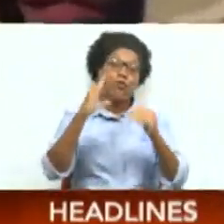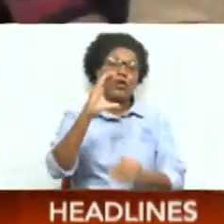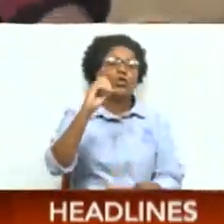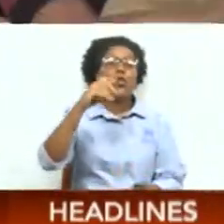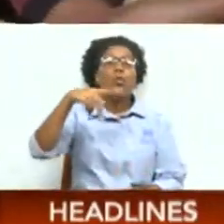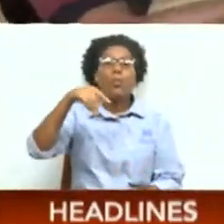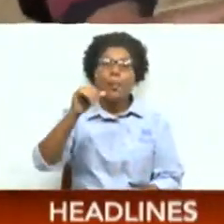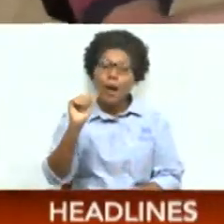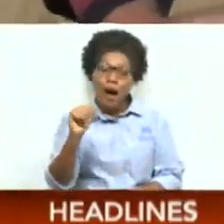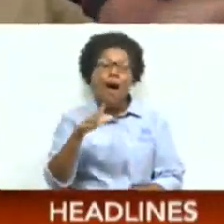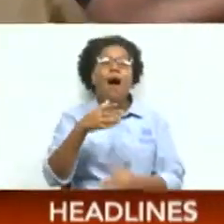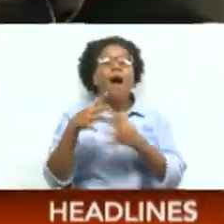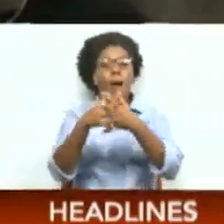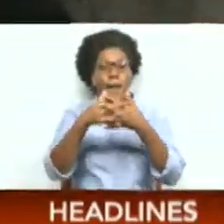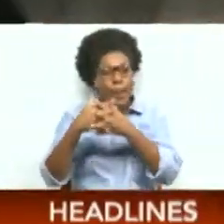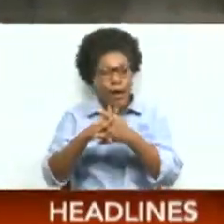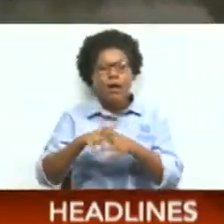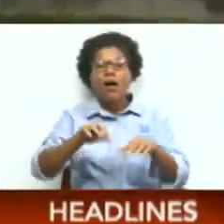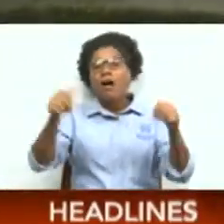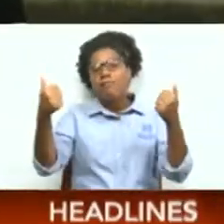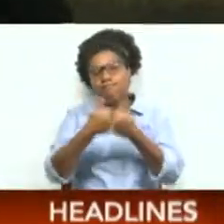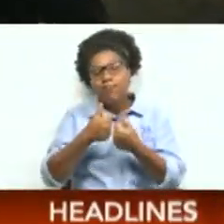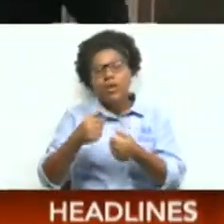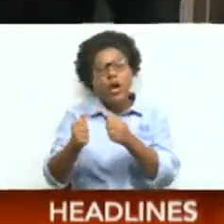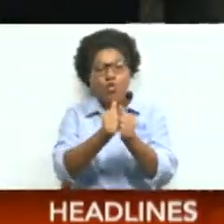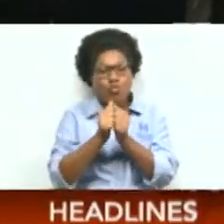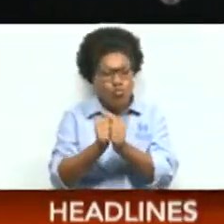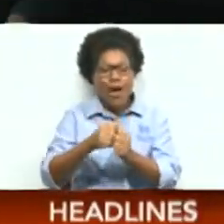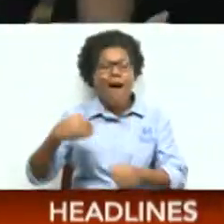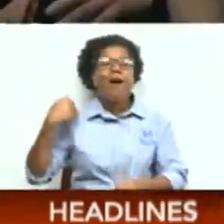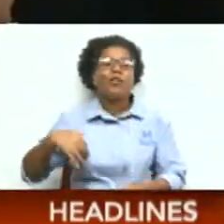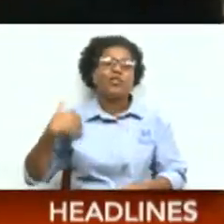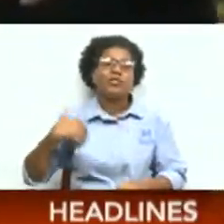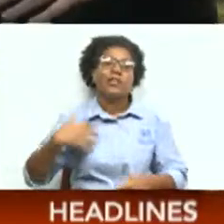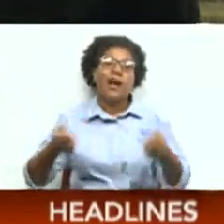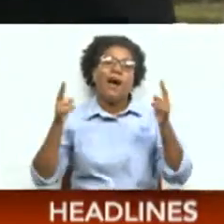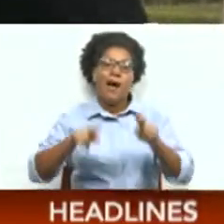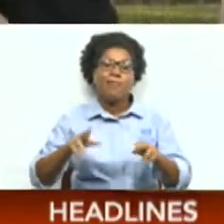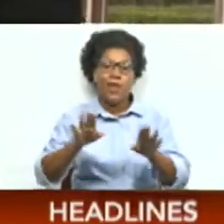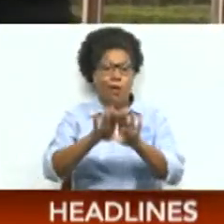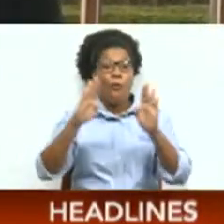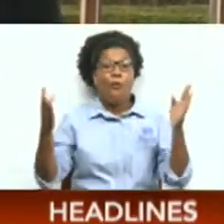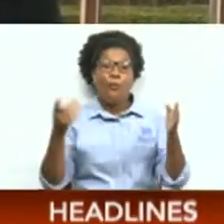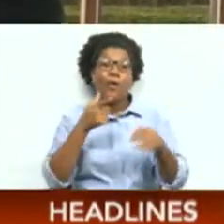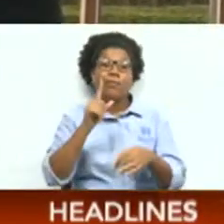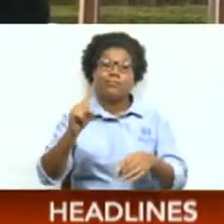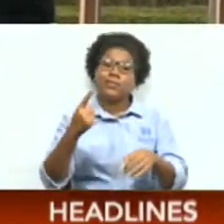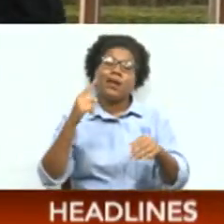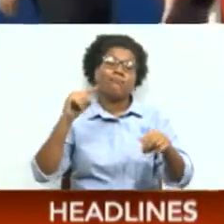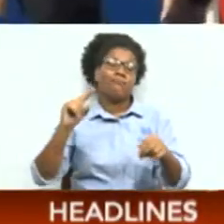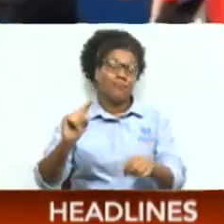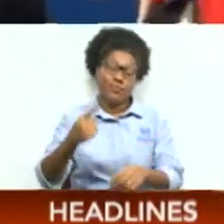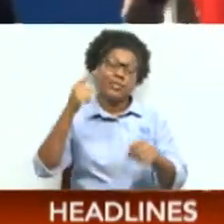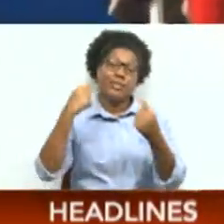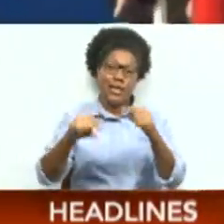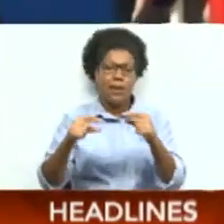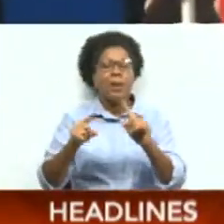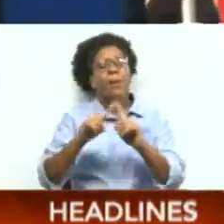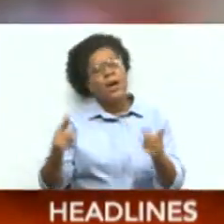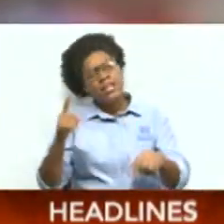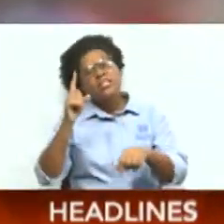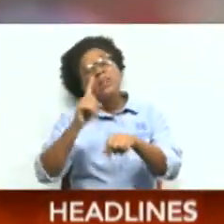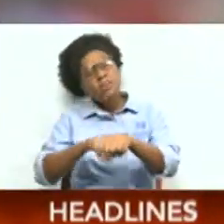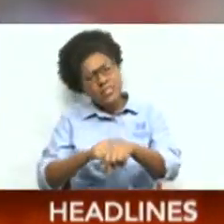and a historic matchup with reigning World Cup champions Argentina in their opening encounter. But it took a while to get there,